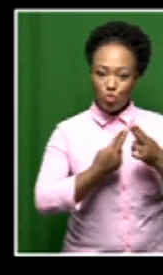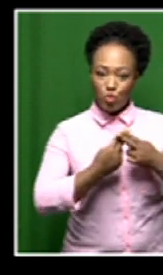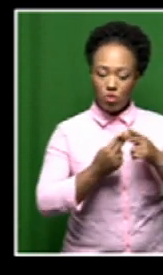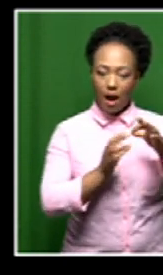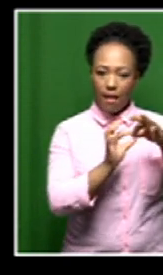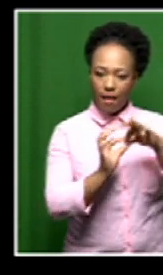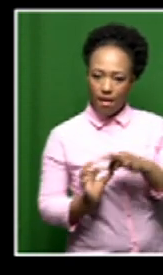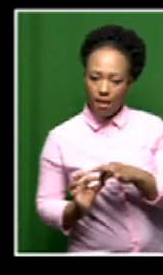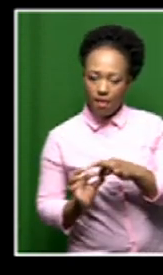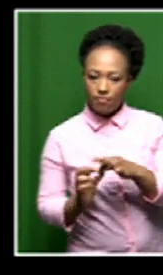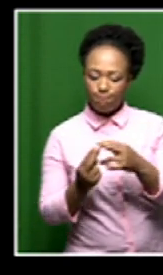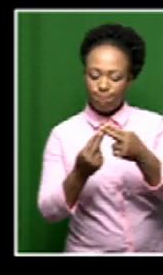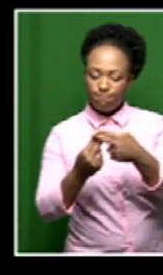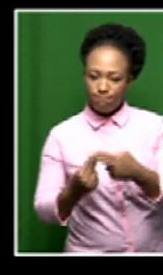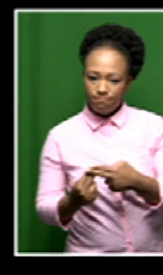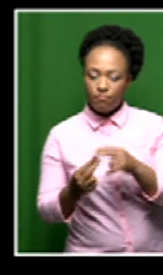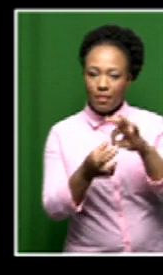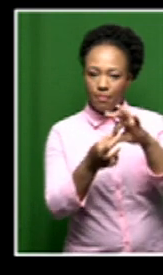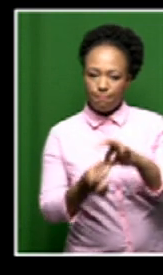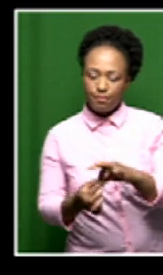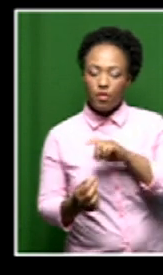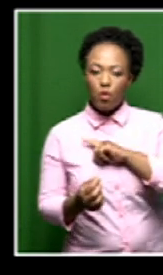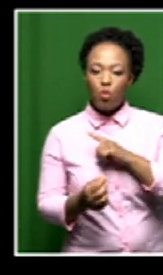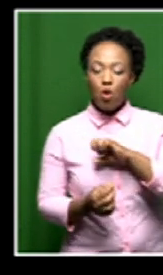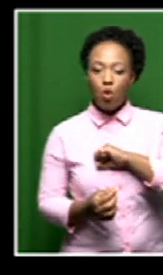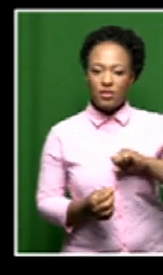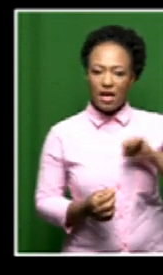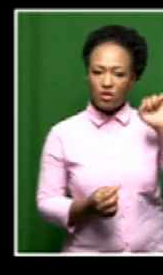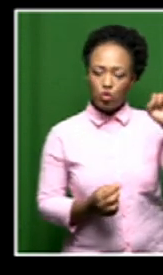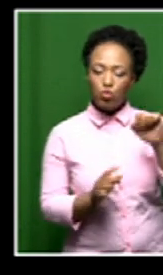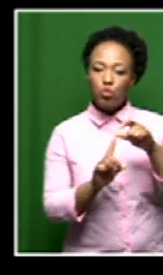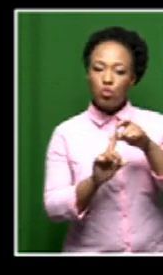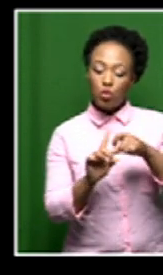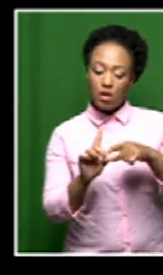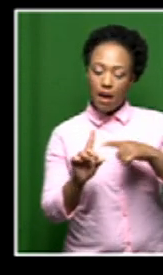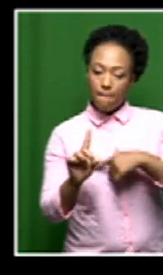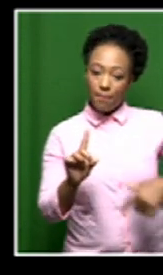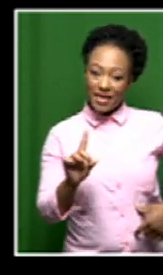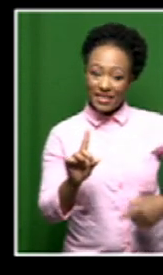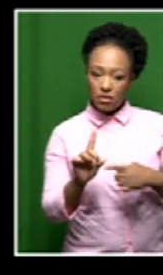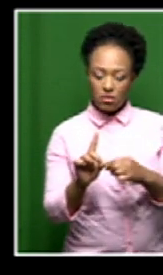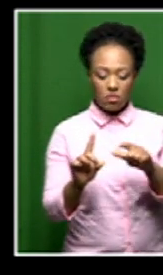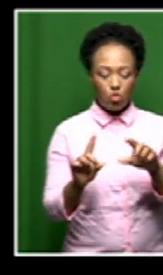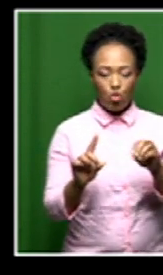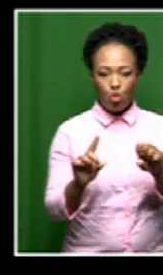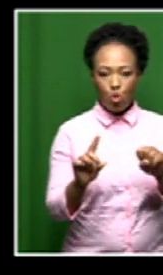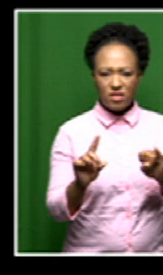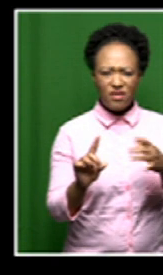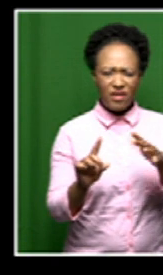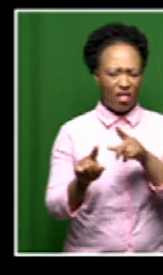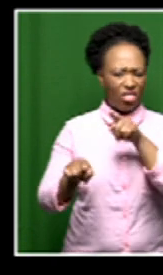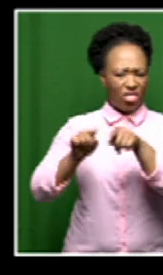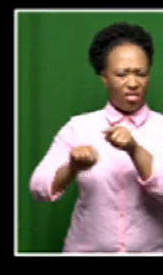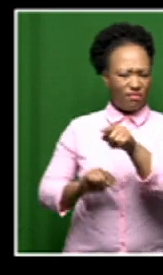ties into that as we've been reporting in the news the Kosatu president Zingis Walosi now weighing in in condemning Lindywe